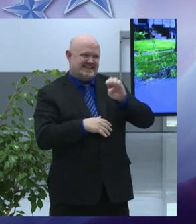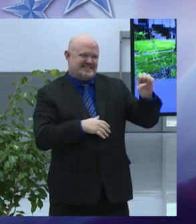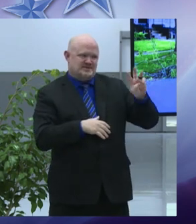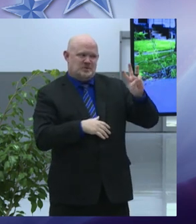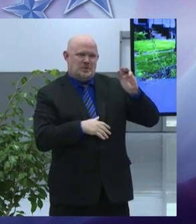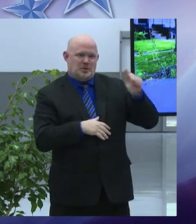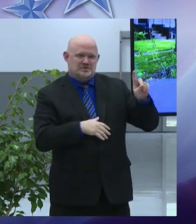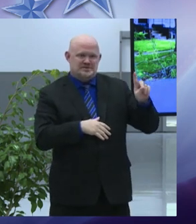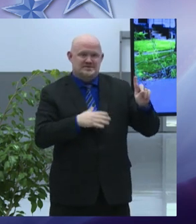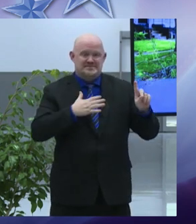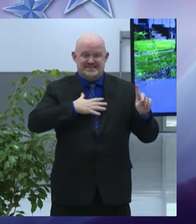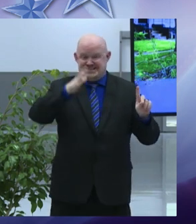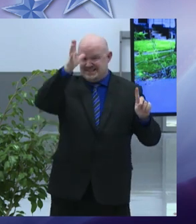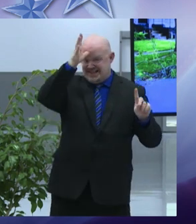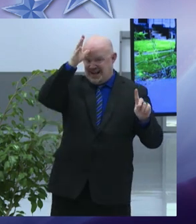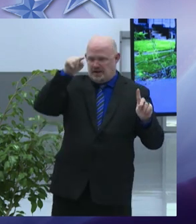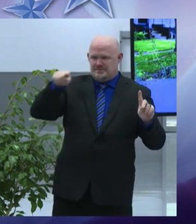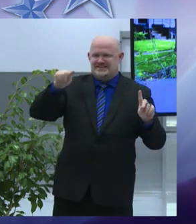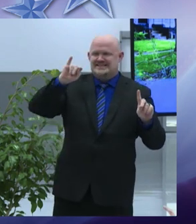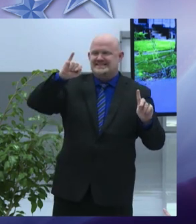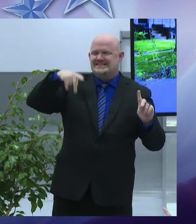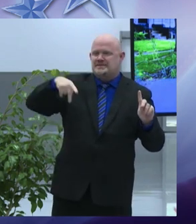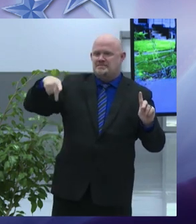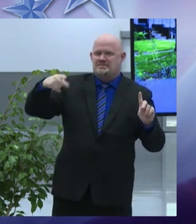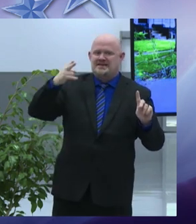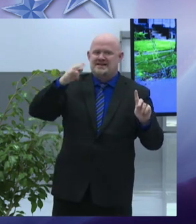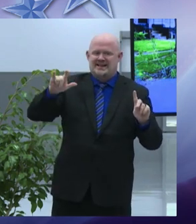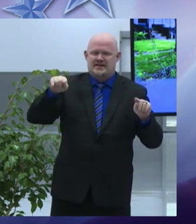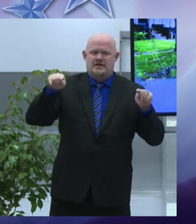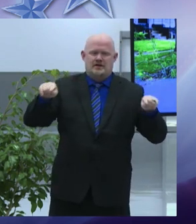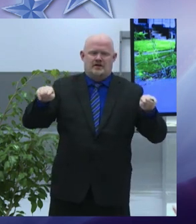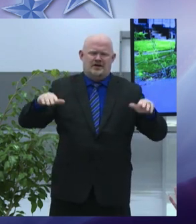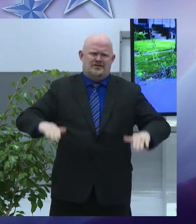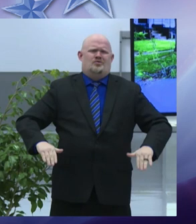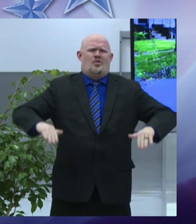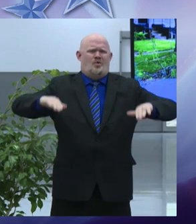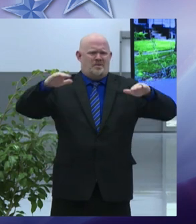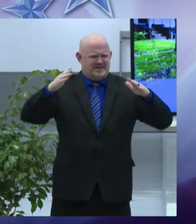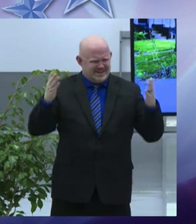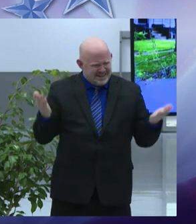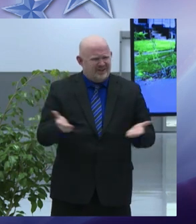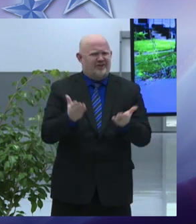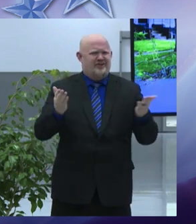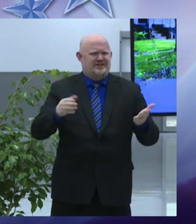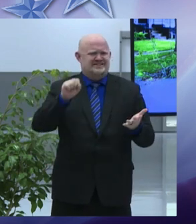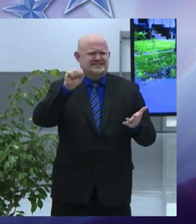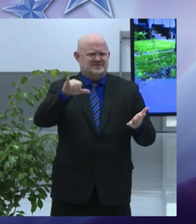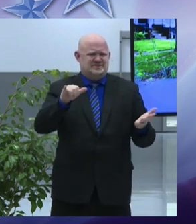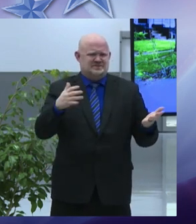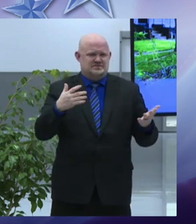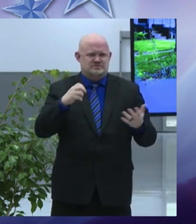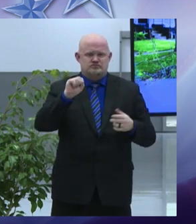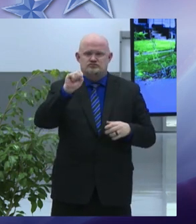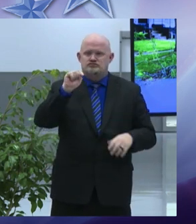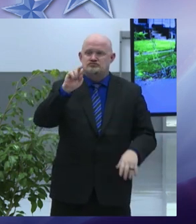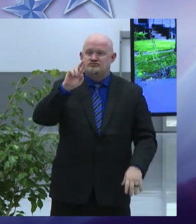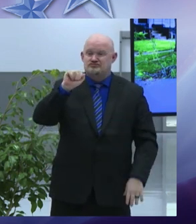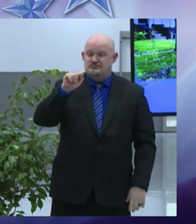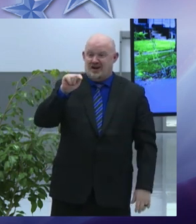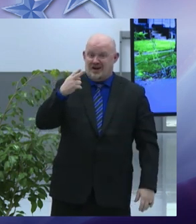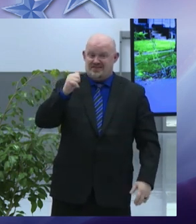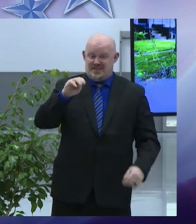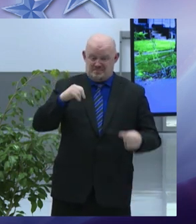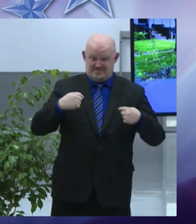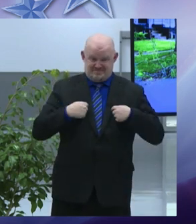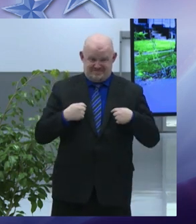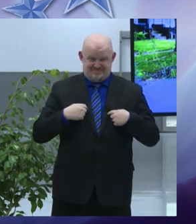together they raised my brother sister and me in strathmore and winkworth today lindsay and i are raising our girls within a stone's